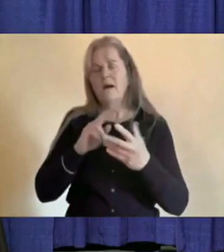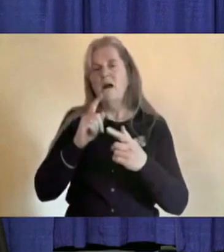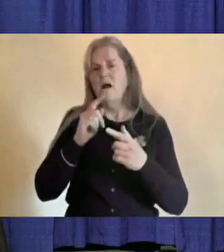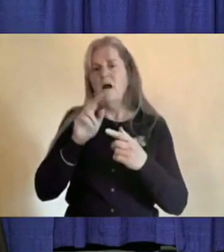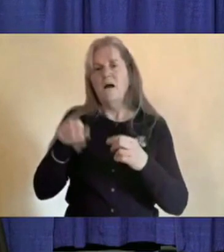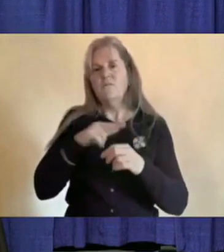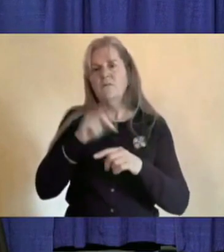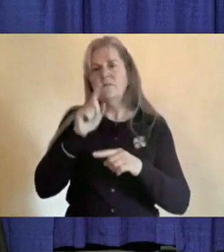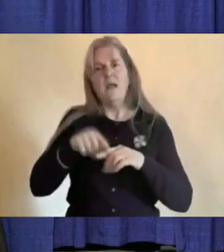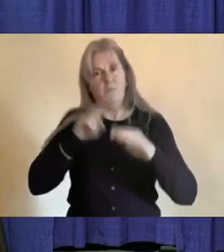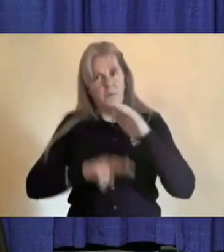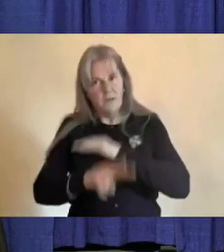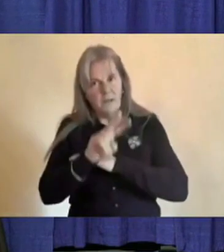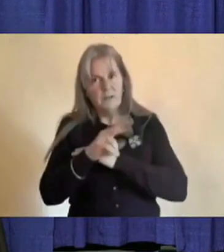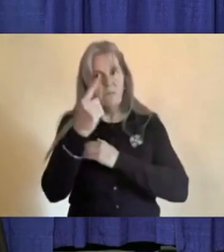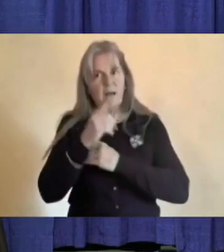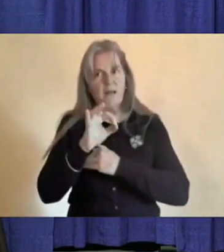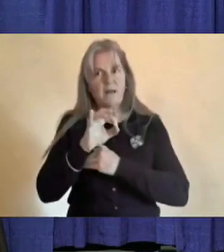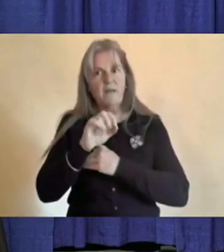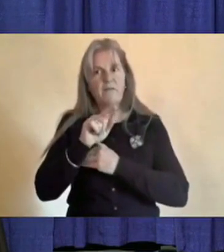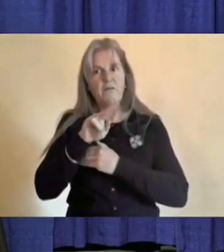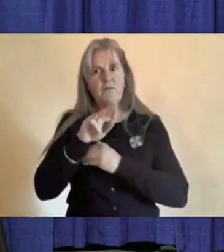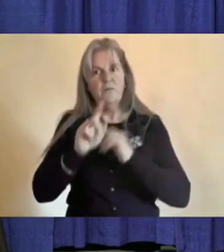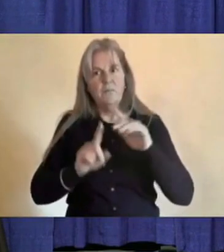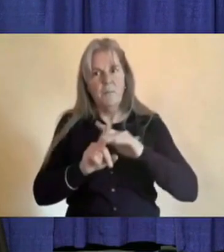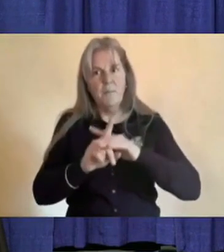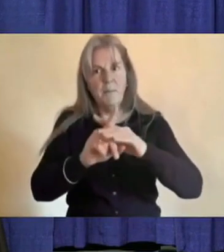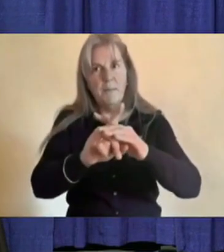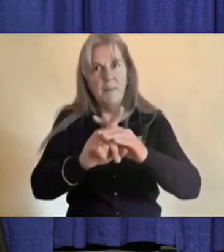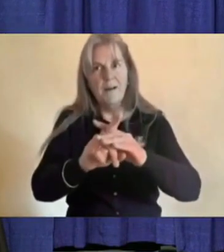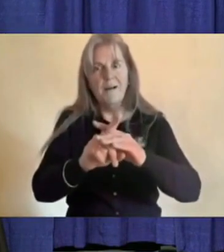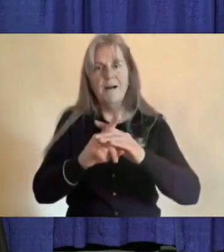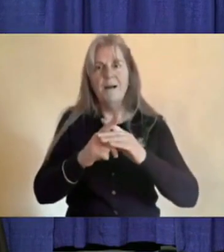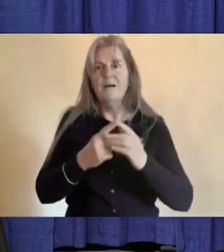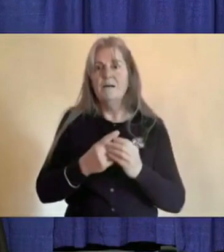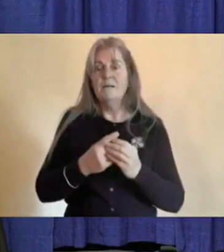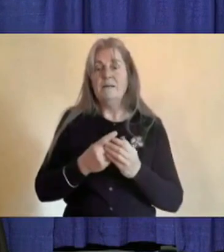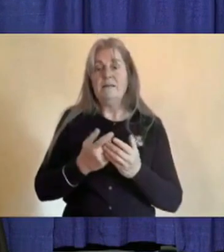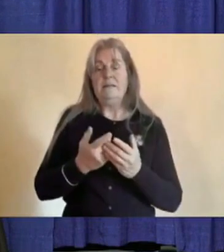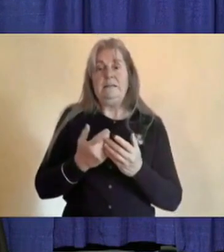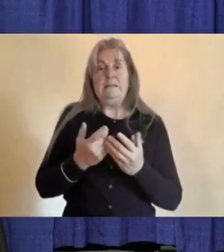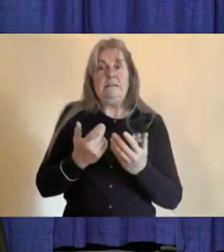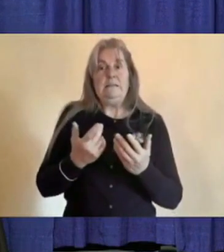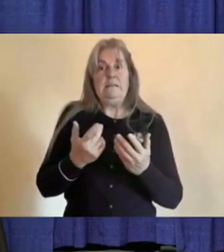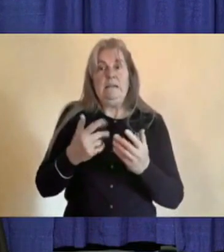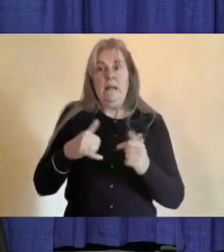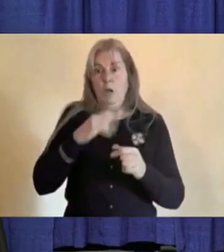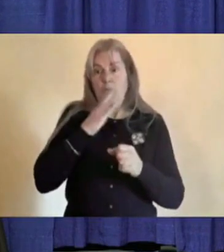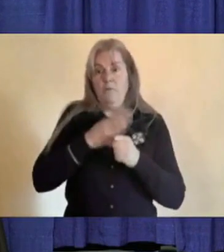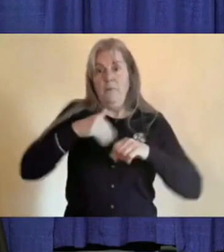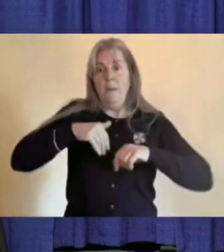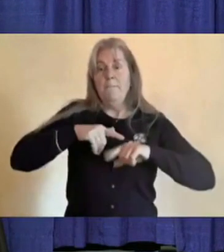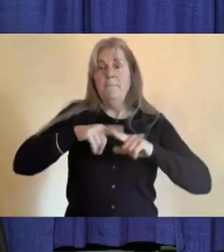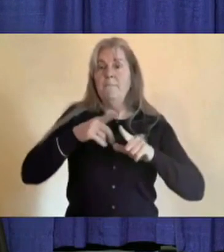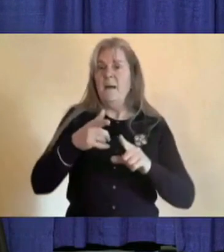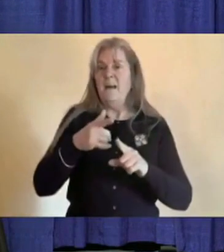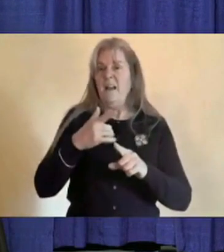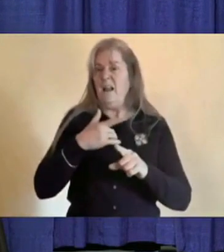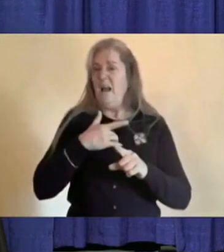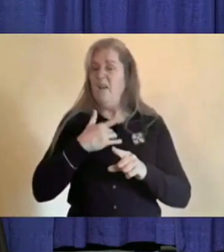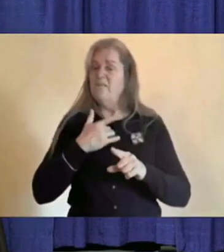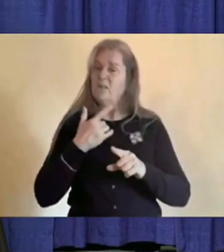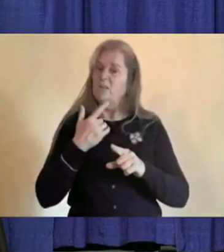to be like. We have not yet had confirmed influenza within the territory, so I think the timing is probably going to be ideal.